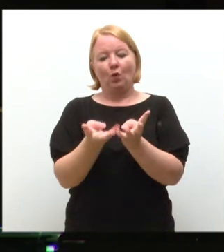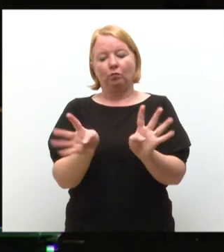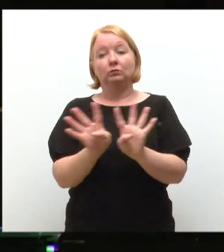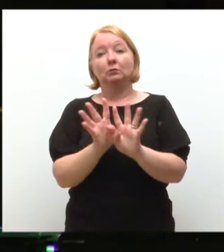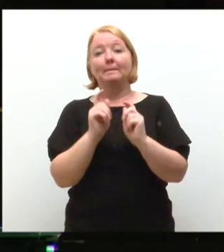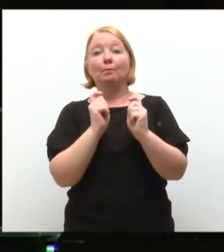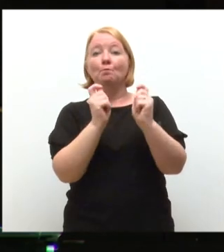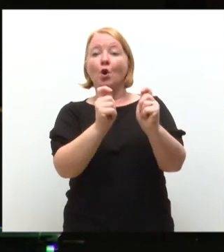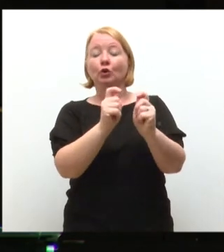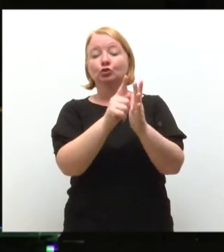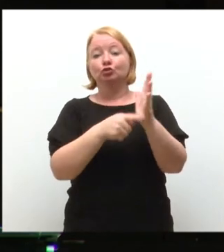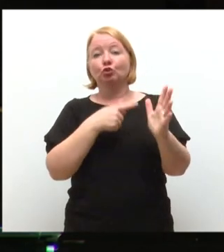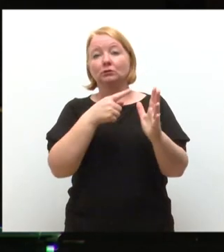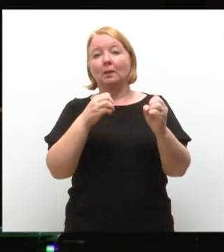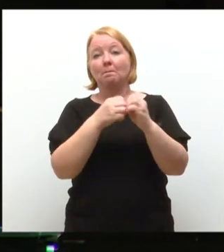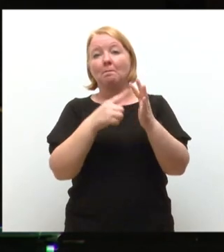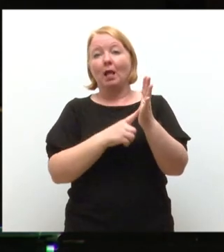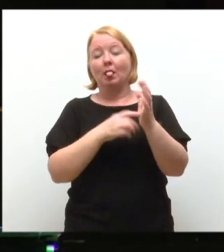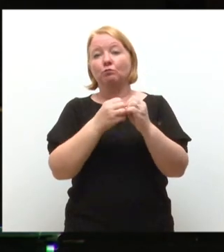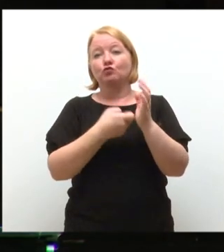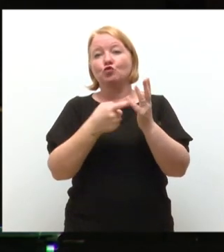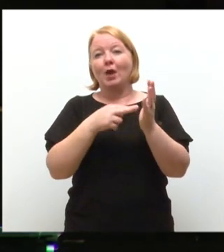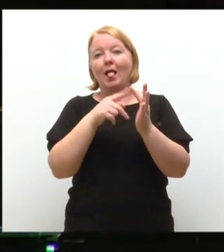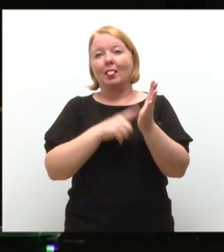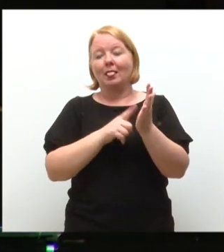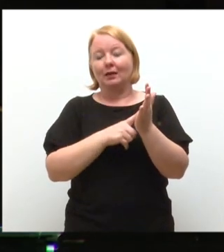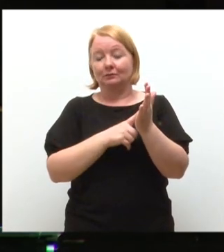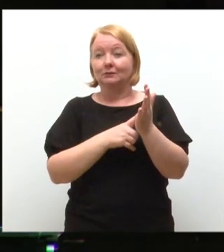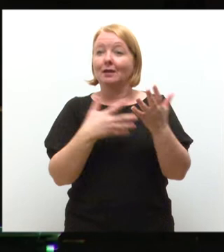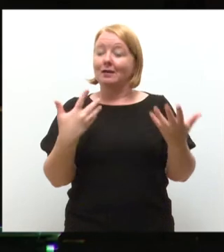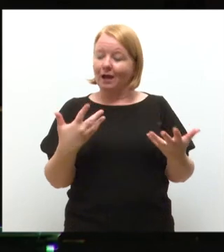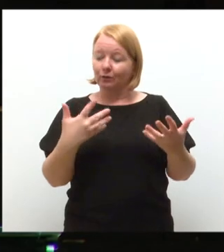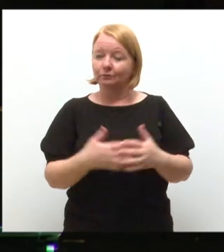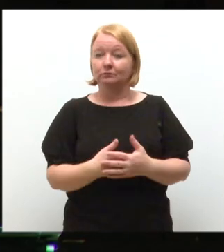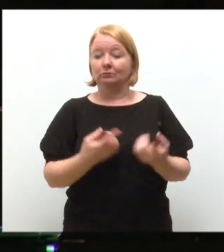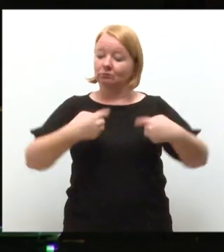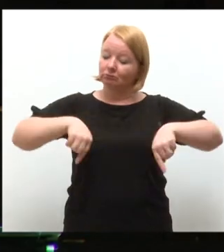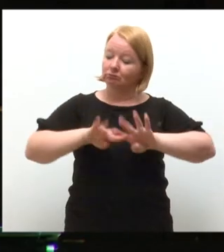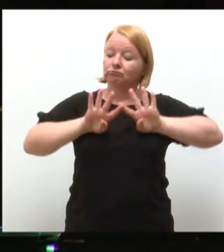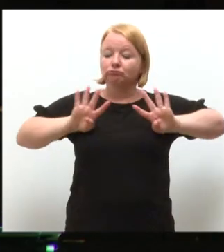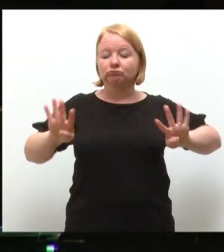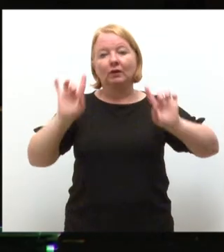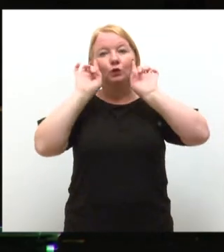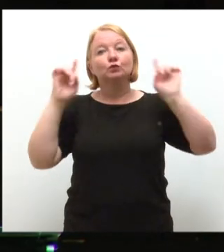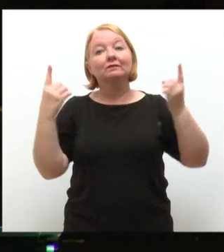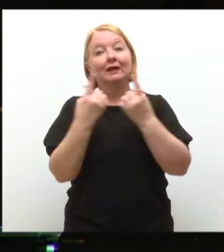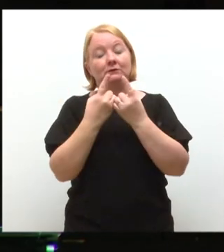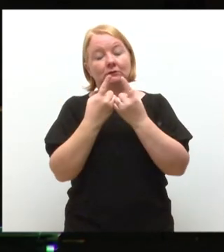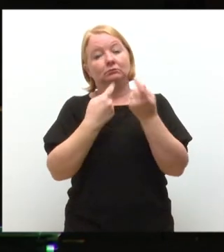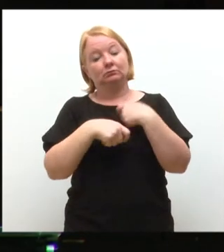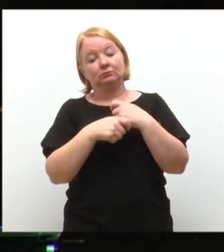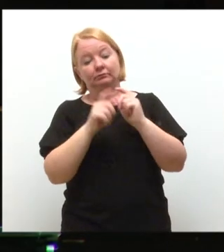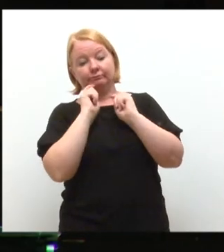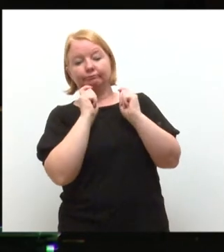chancellor Jocelyn Bell Bunnell. Now, therefore, on behalf of the university, I